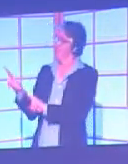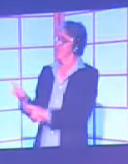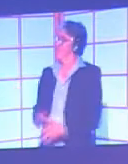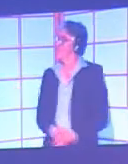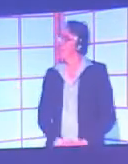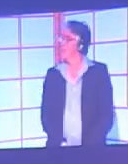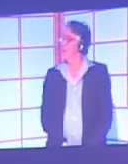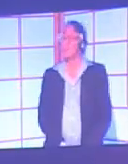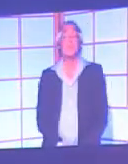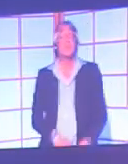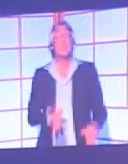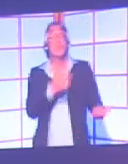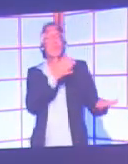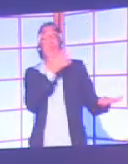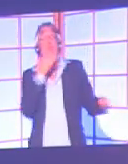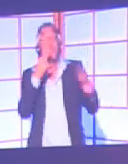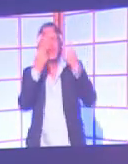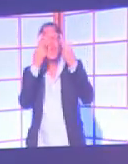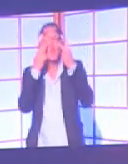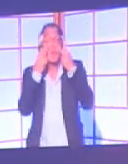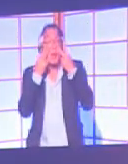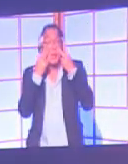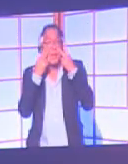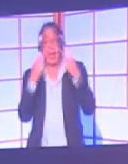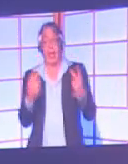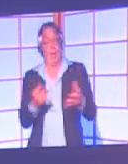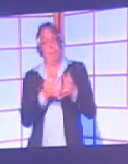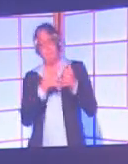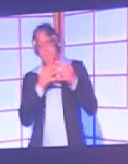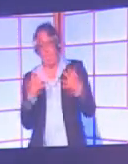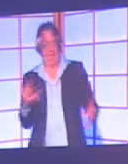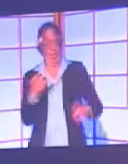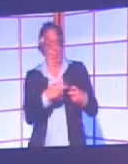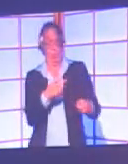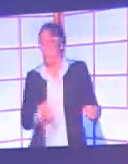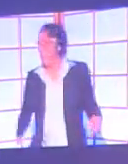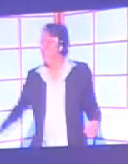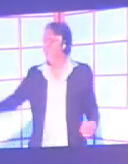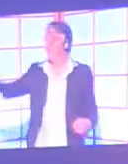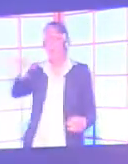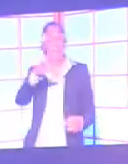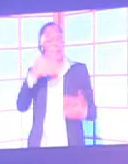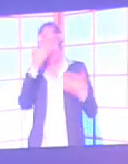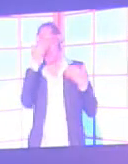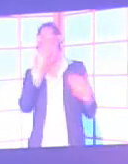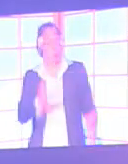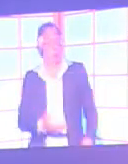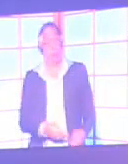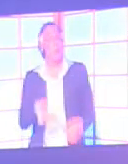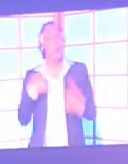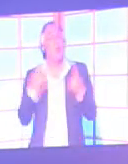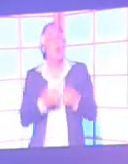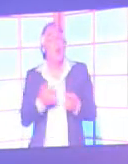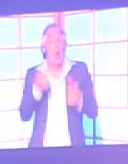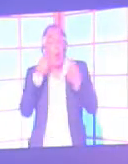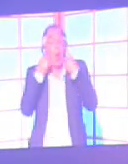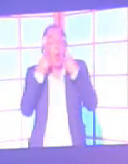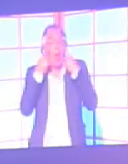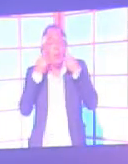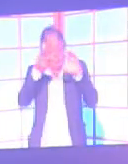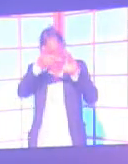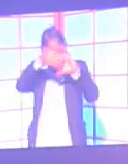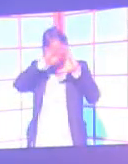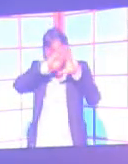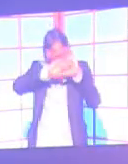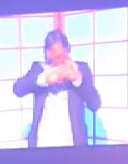Color vision deficiency is an under-recognized and poorly understood condition. We see colour through specialised cells in our eyes,